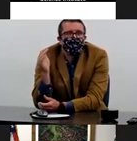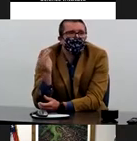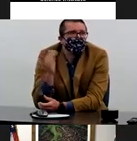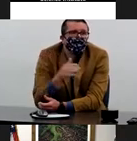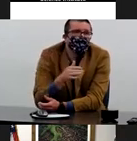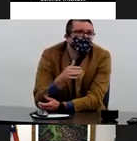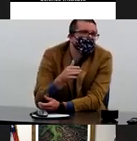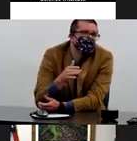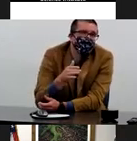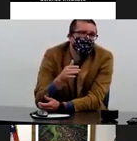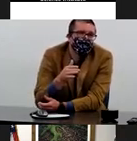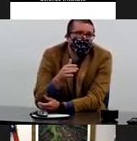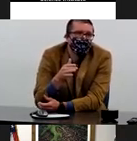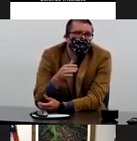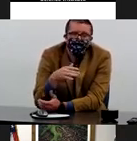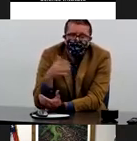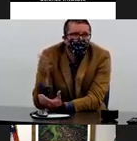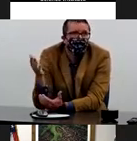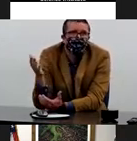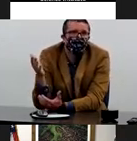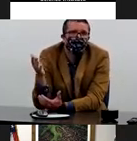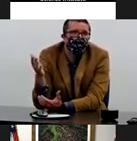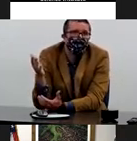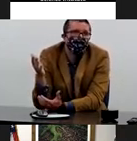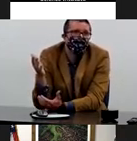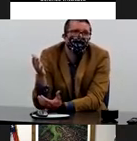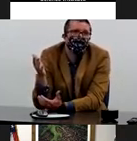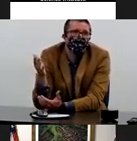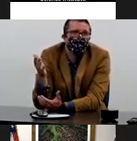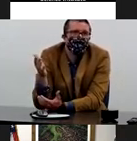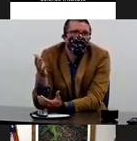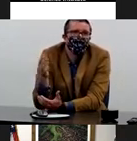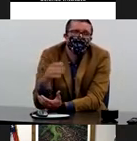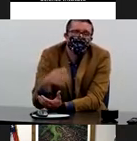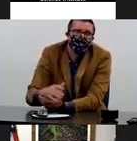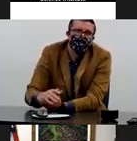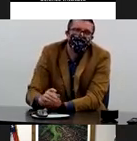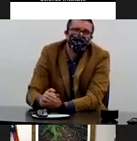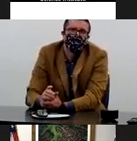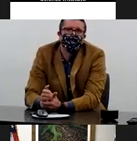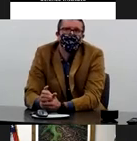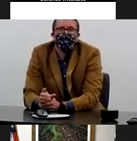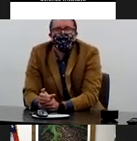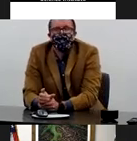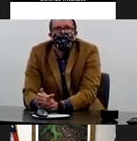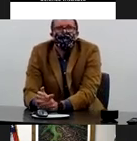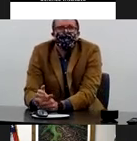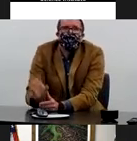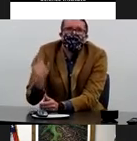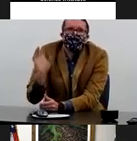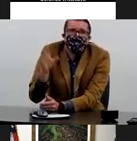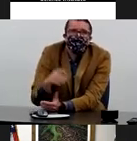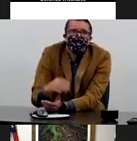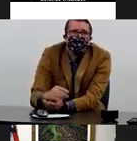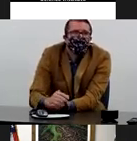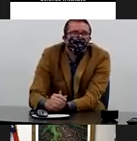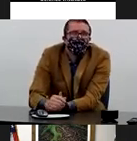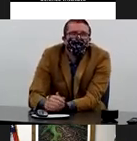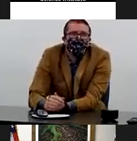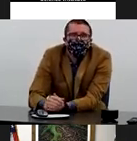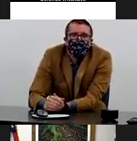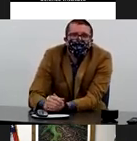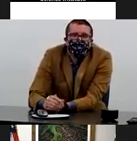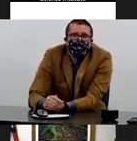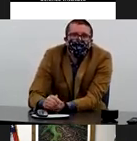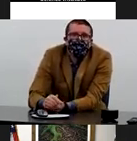antibodies to the nucleocapsid. And those don't help you get rid of the virus. And so this is a problem. We're going to continue to work with our